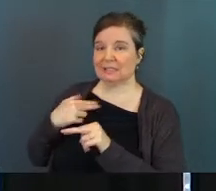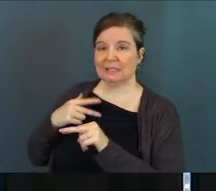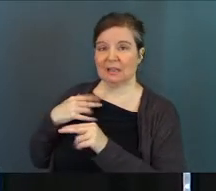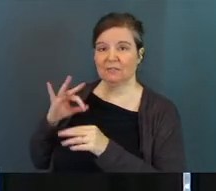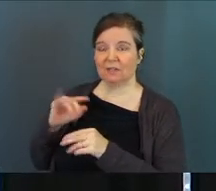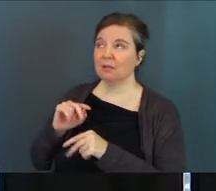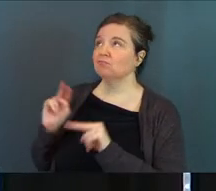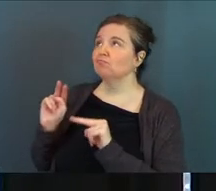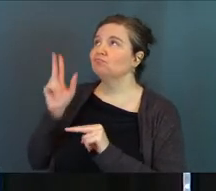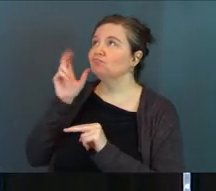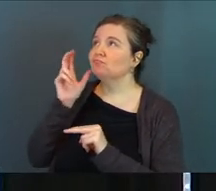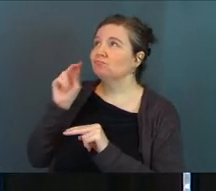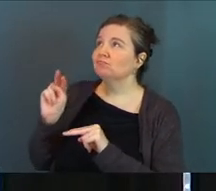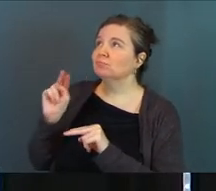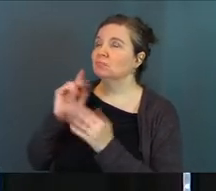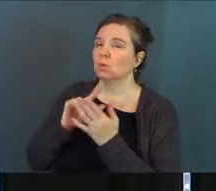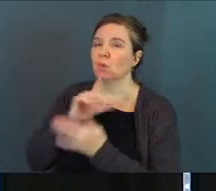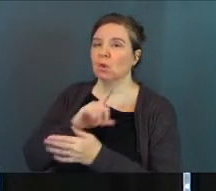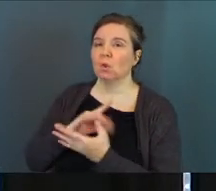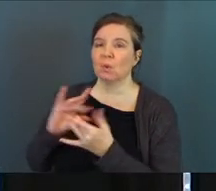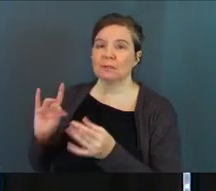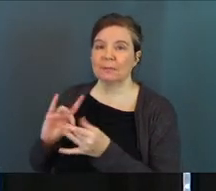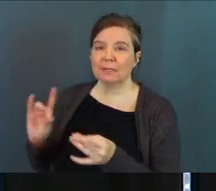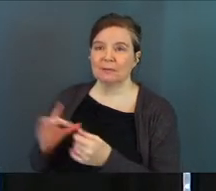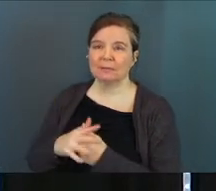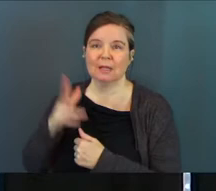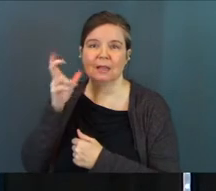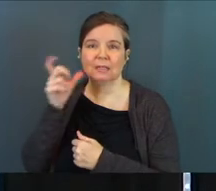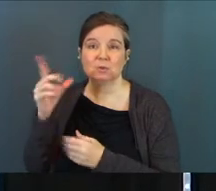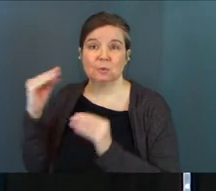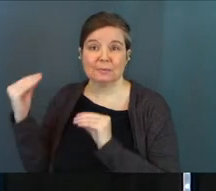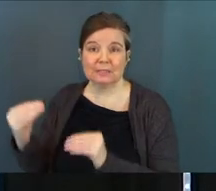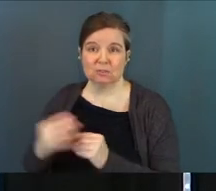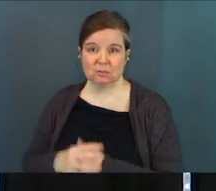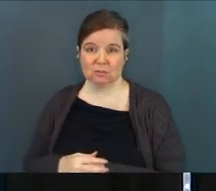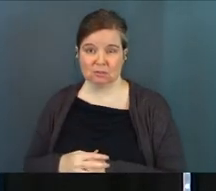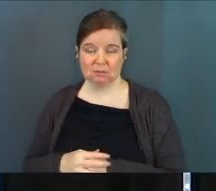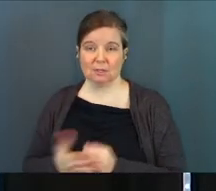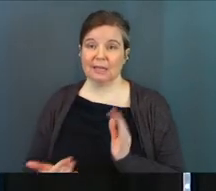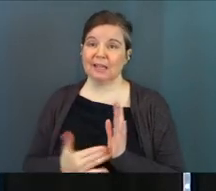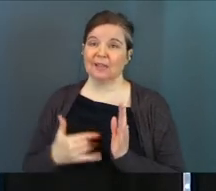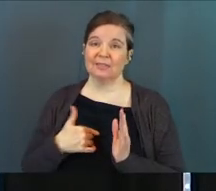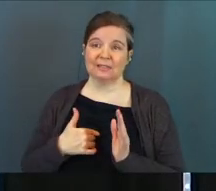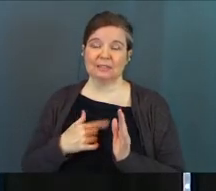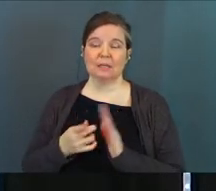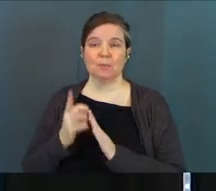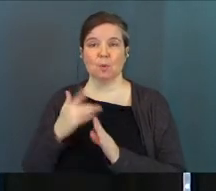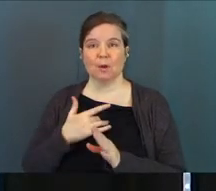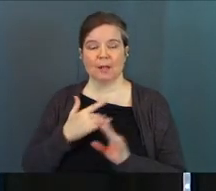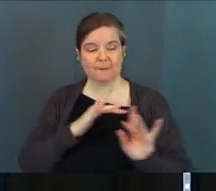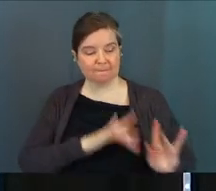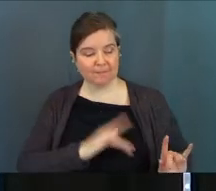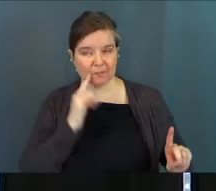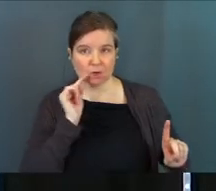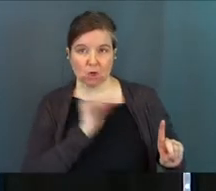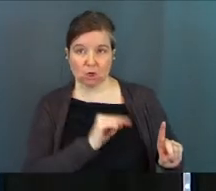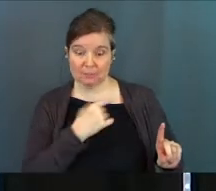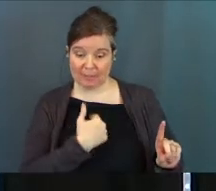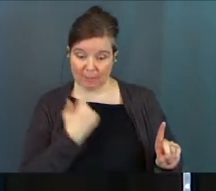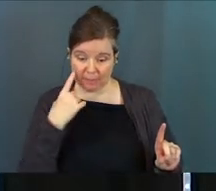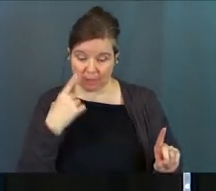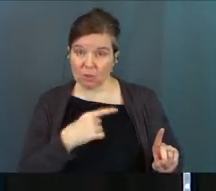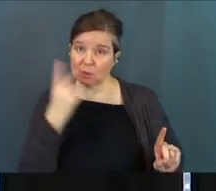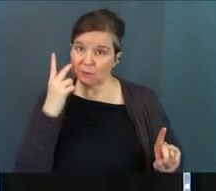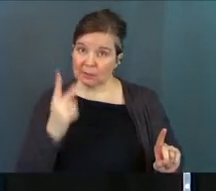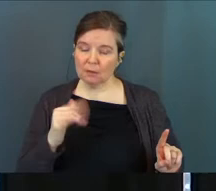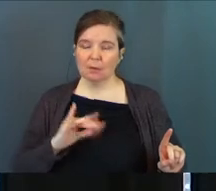Jesus and she's listening to the Lord speak, listening to him teach. And again, this is another moment where I feel for Martha because this makes me think